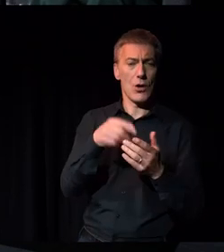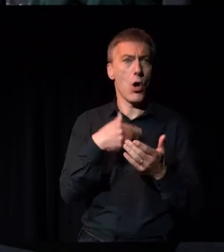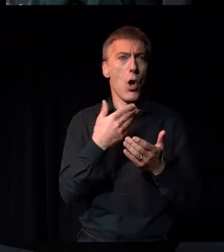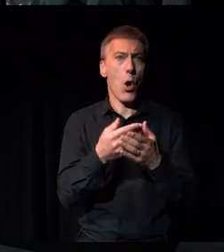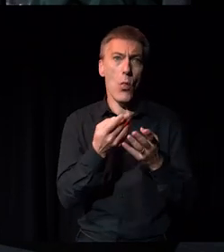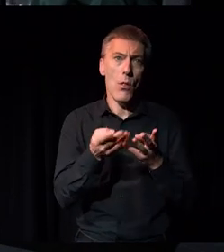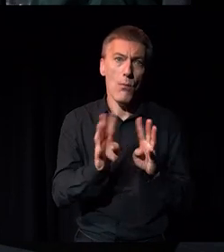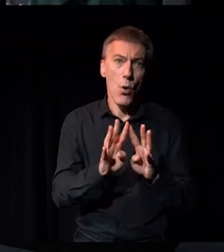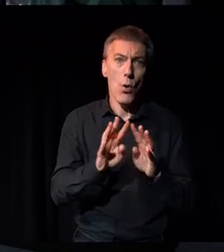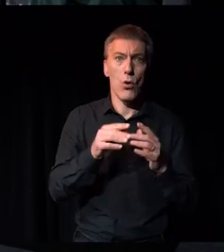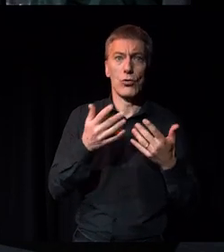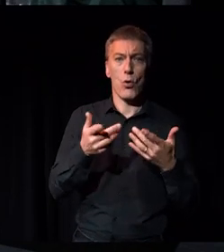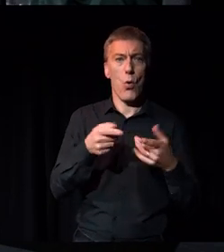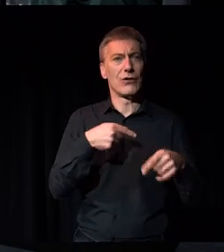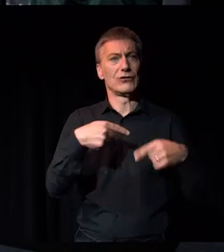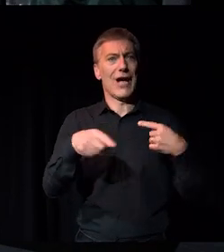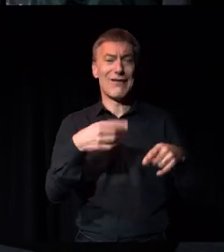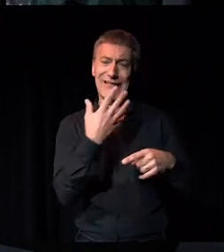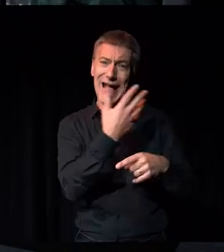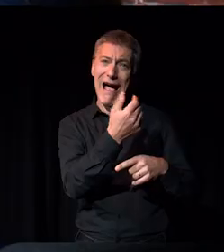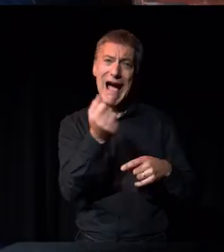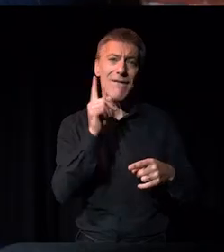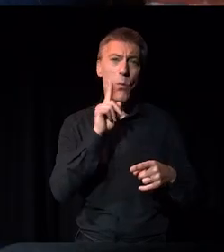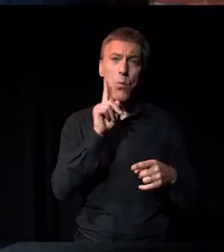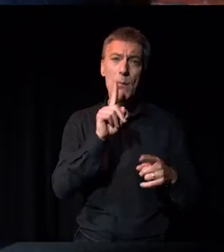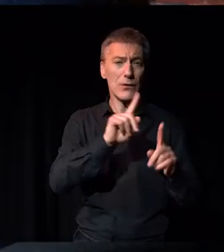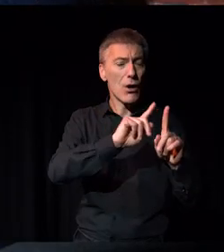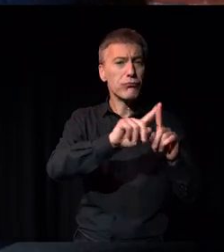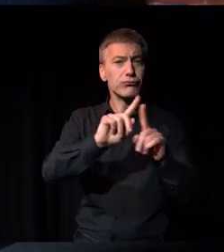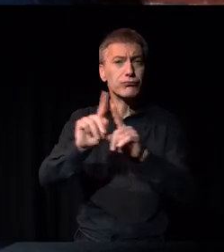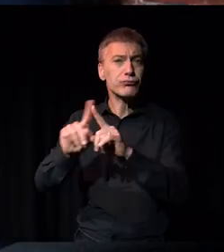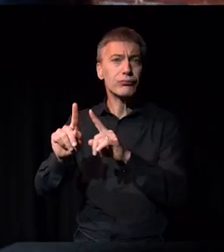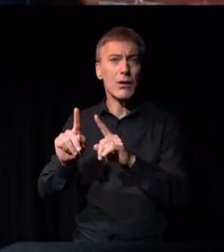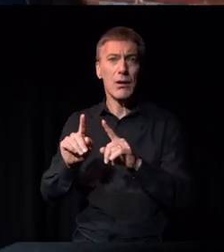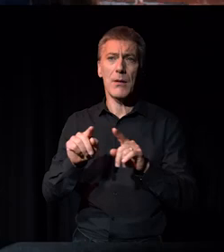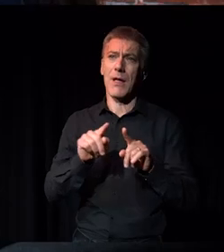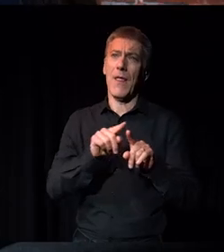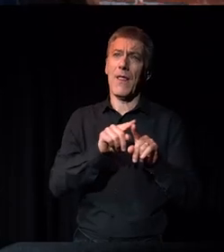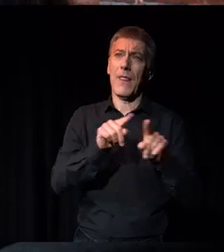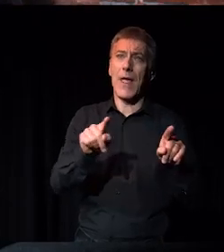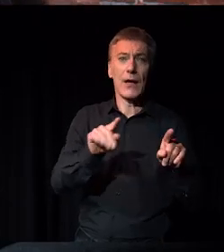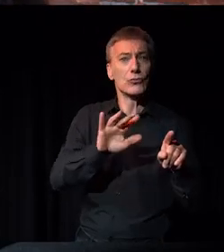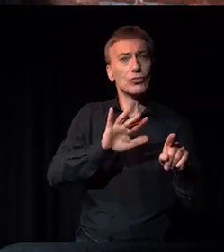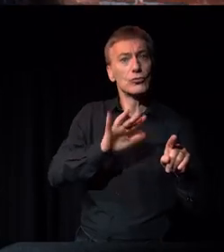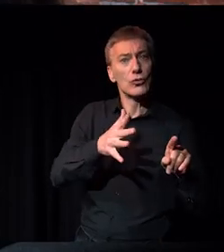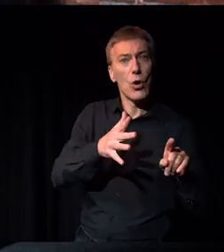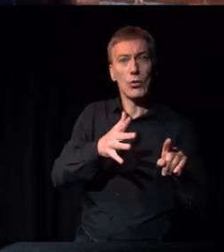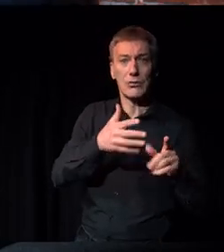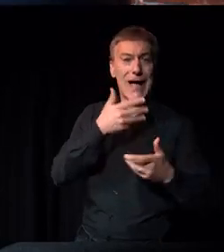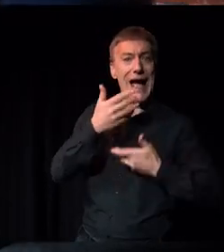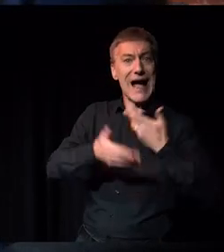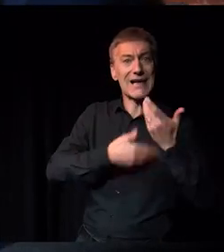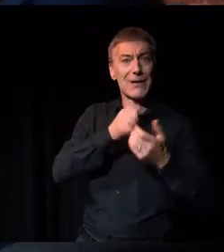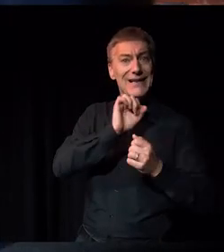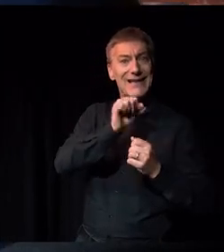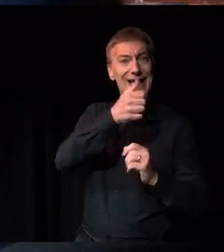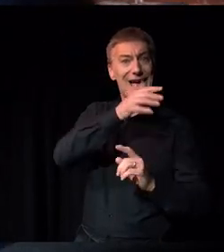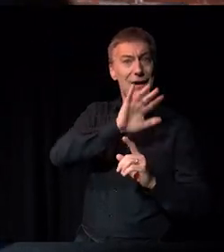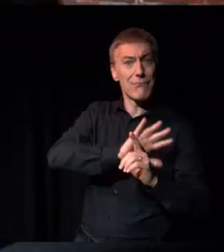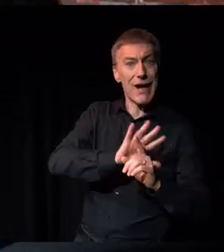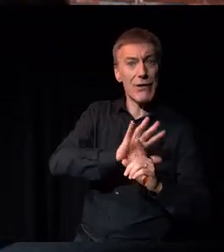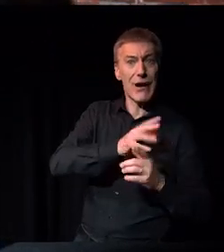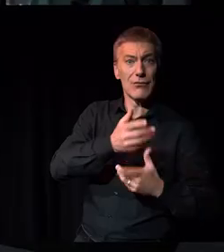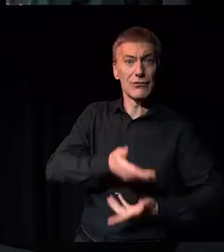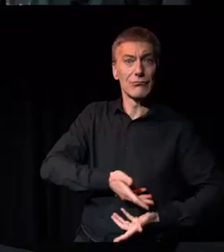directing the future of an organisation. But maybe, maybe those people aren't talking about their origins or their backgrounds in a way that we need them to.